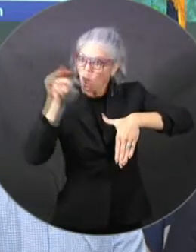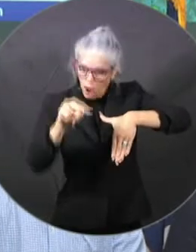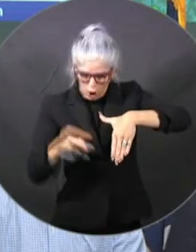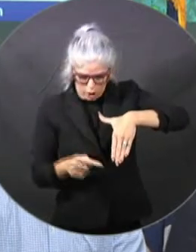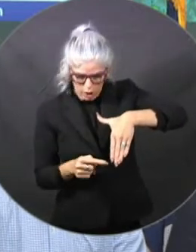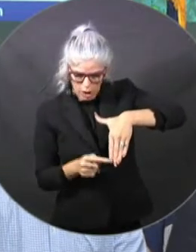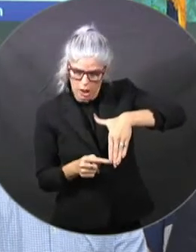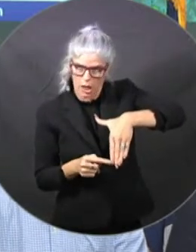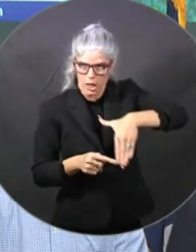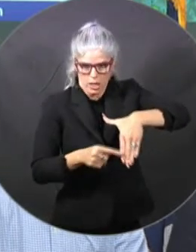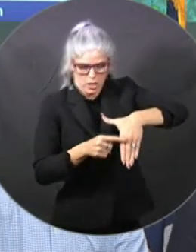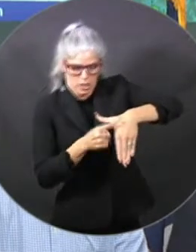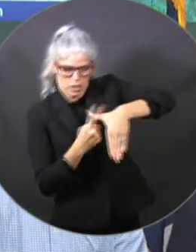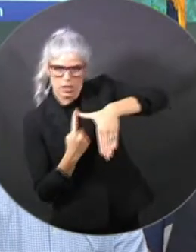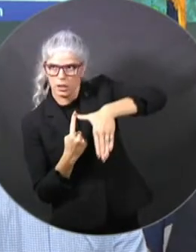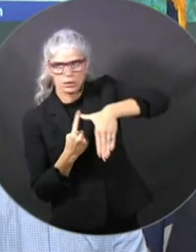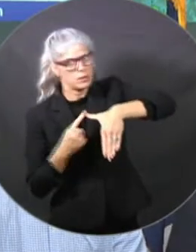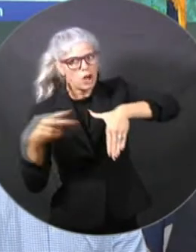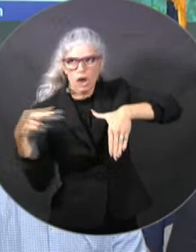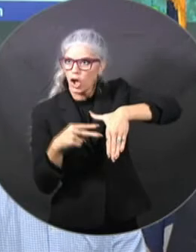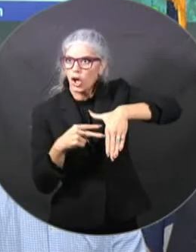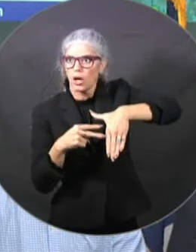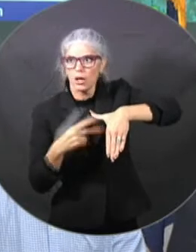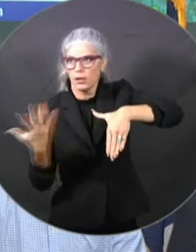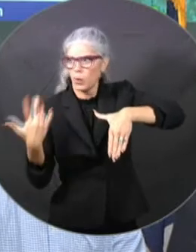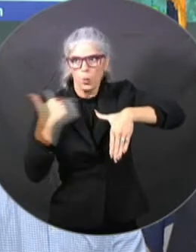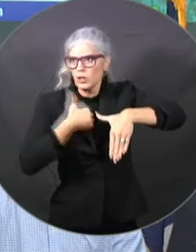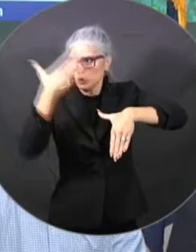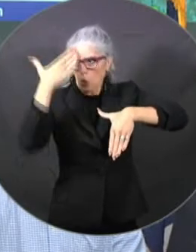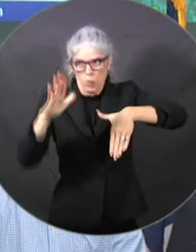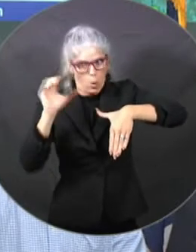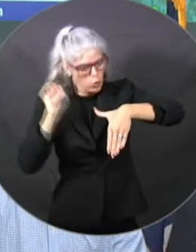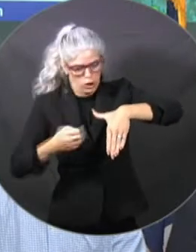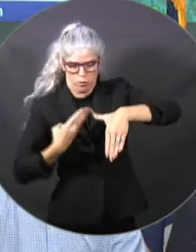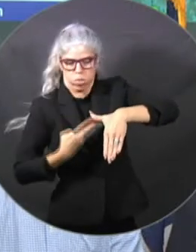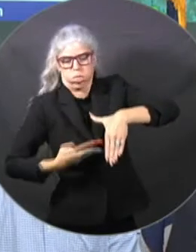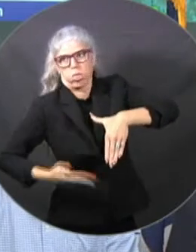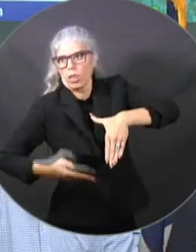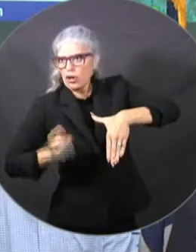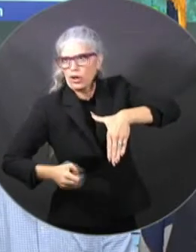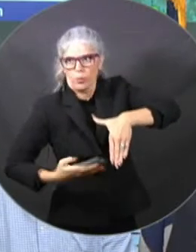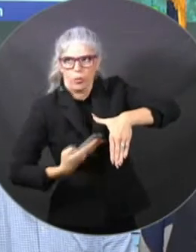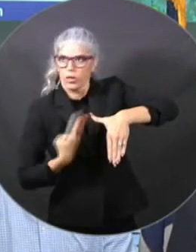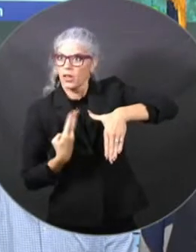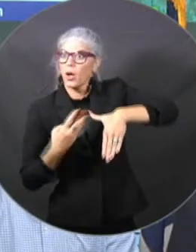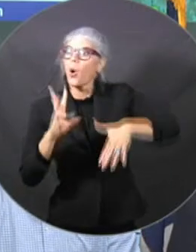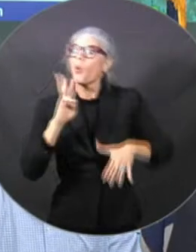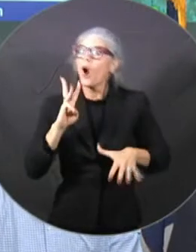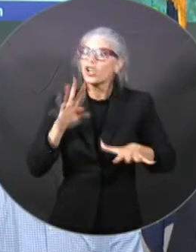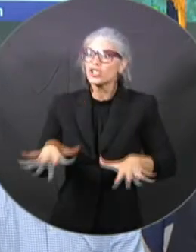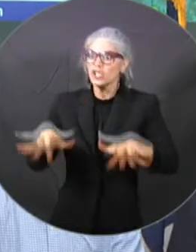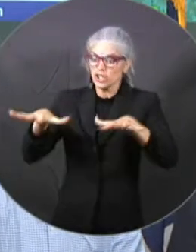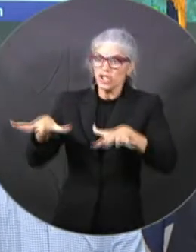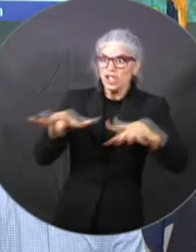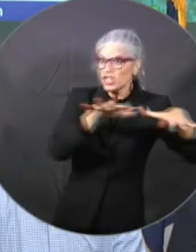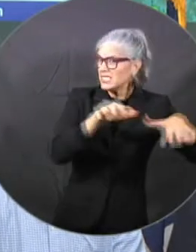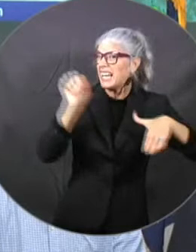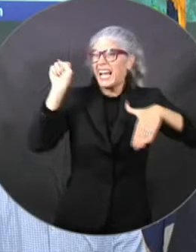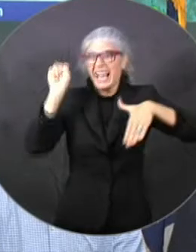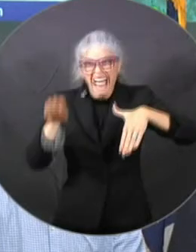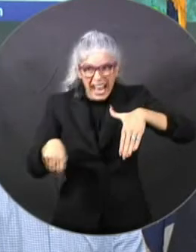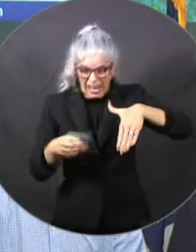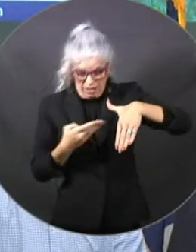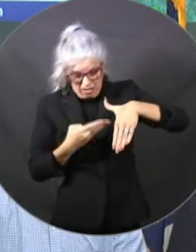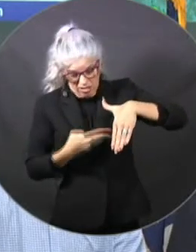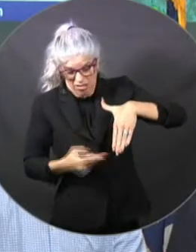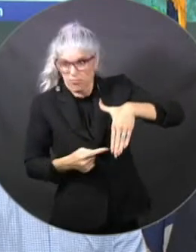at just two to three feet. Some of these areas are going to experience storm surge well over seven foot. There's not a person in this